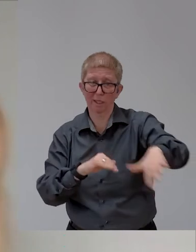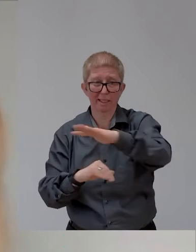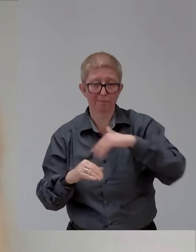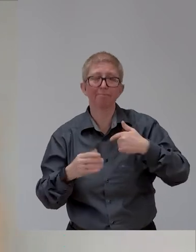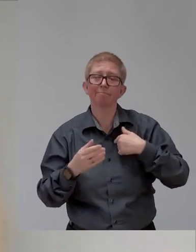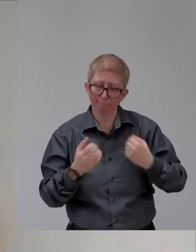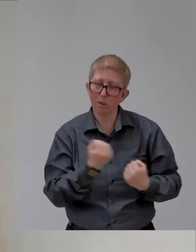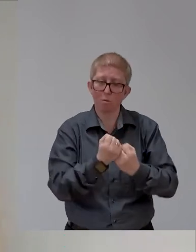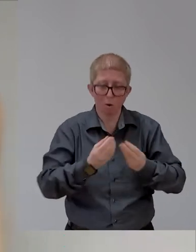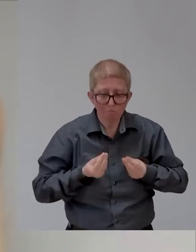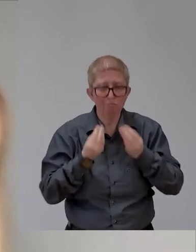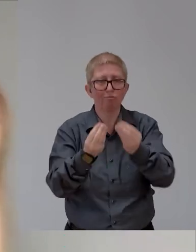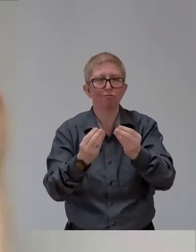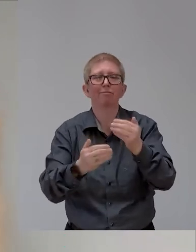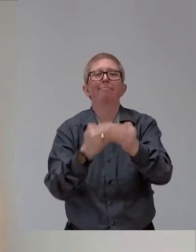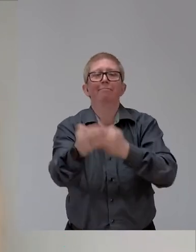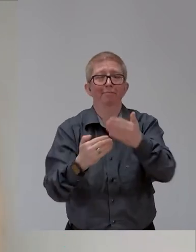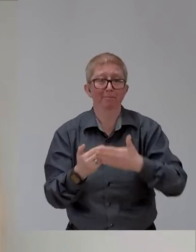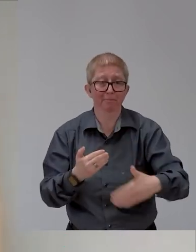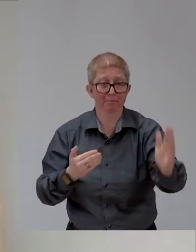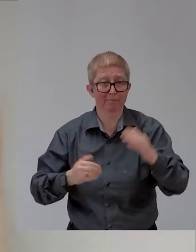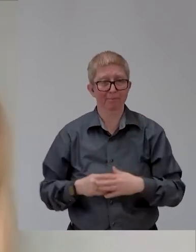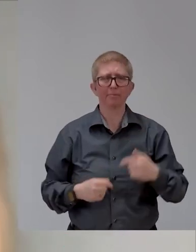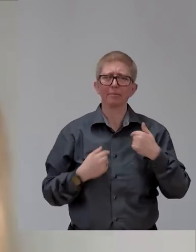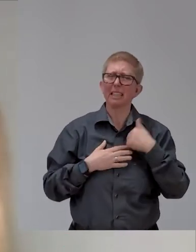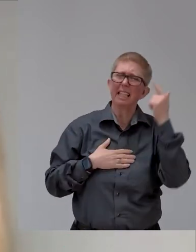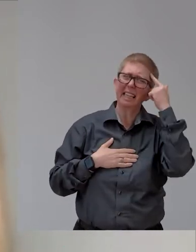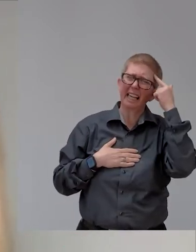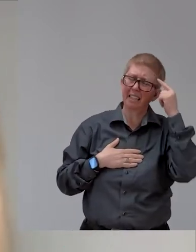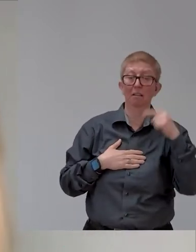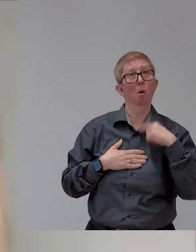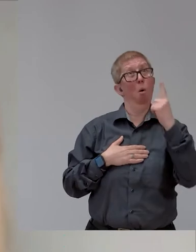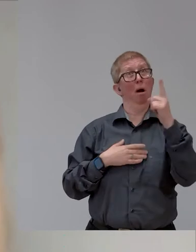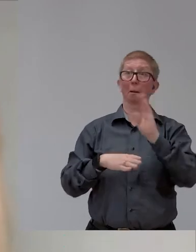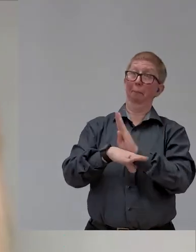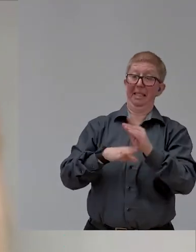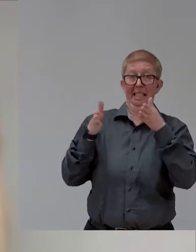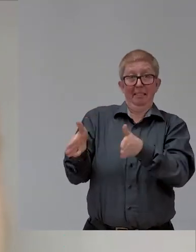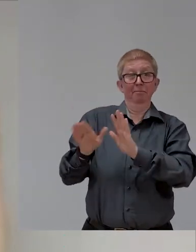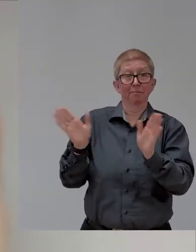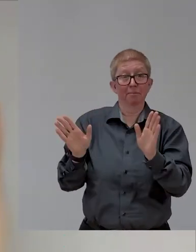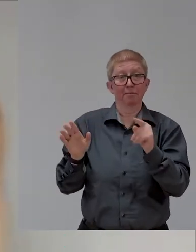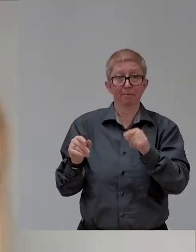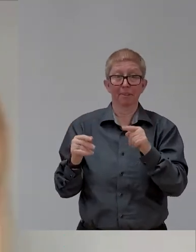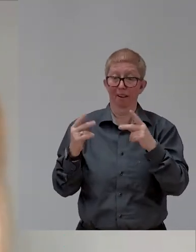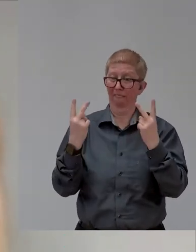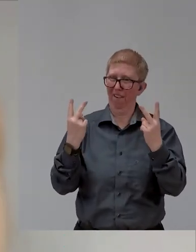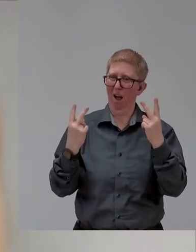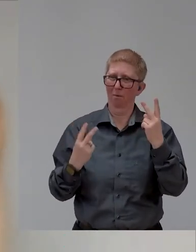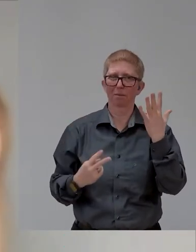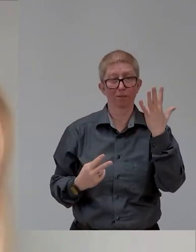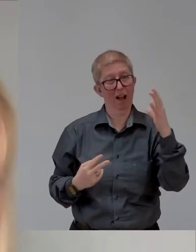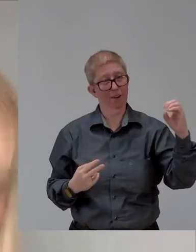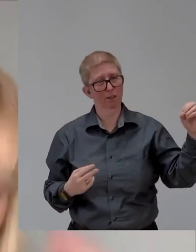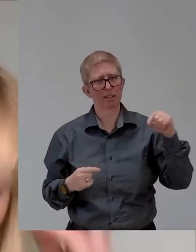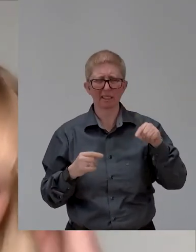I think that it's not just in business, but I think with us, with the Valuable 500, and this is why it's such an important community